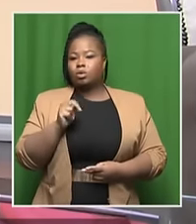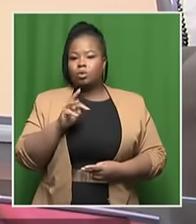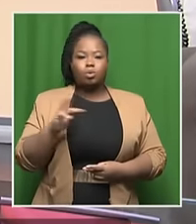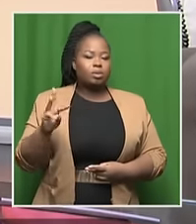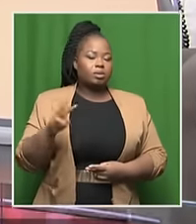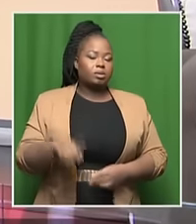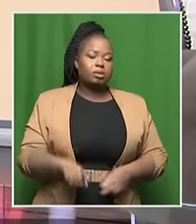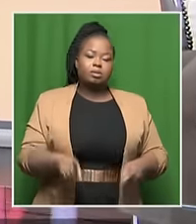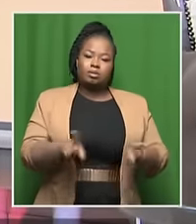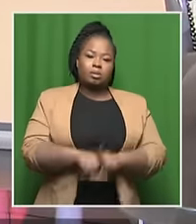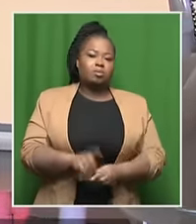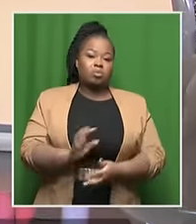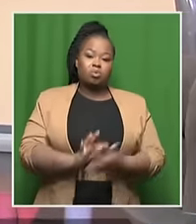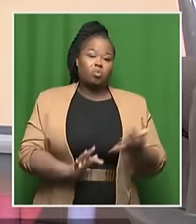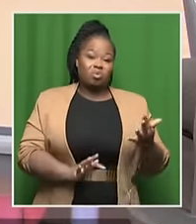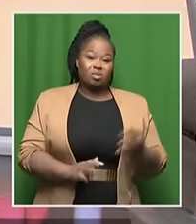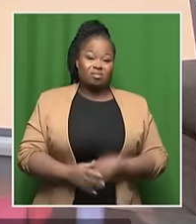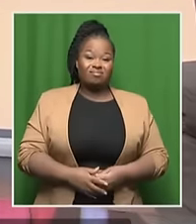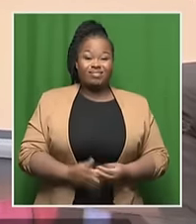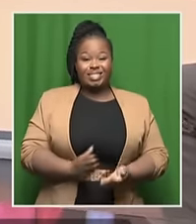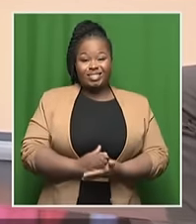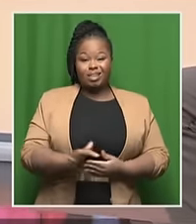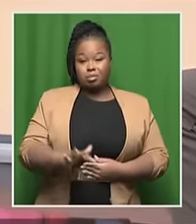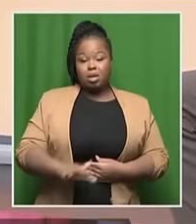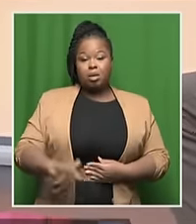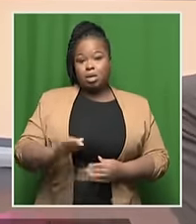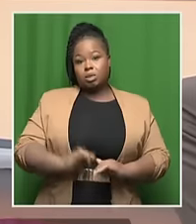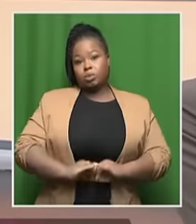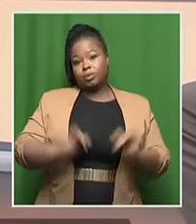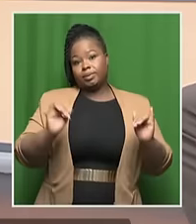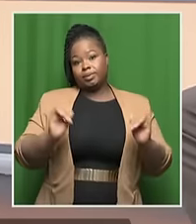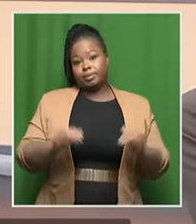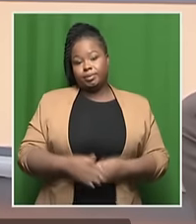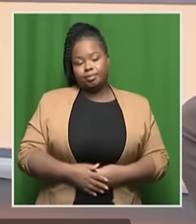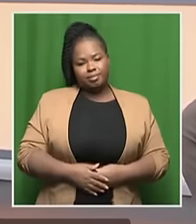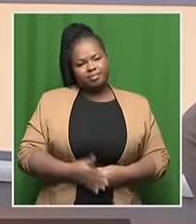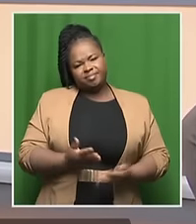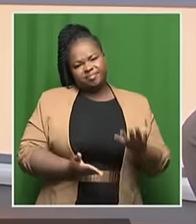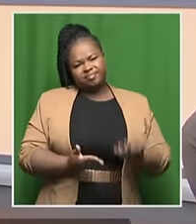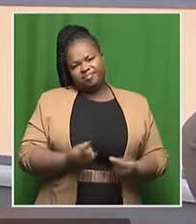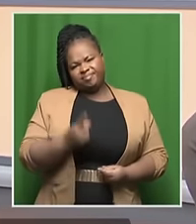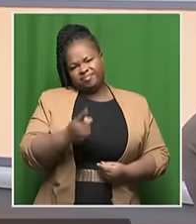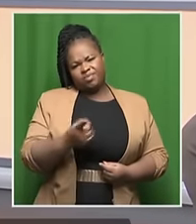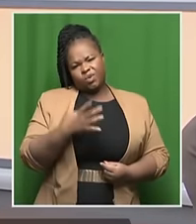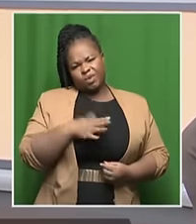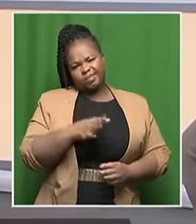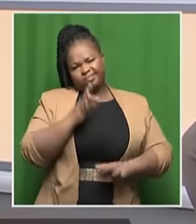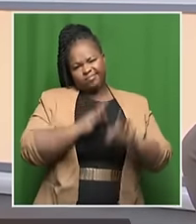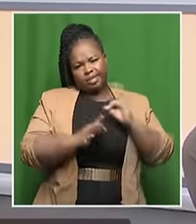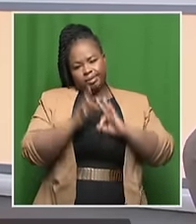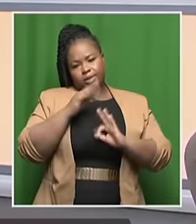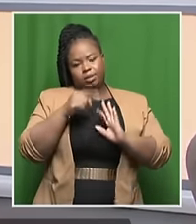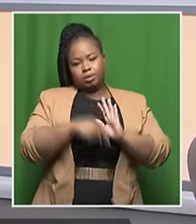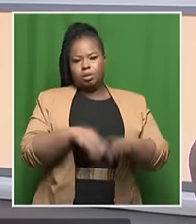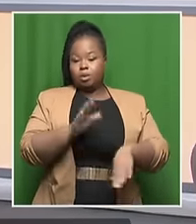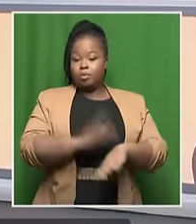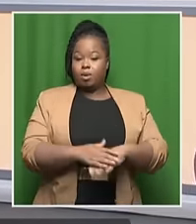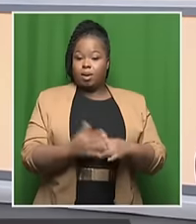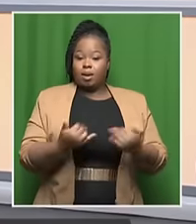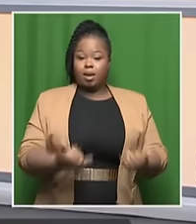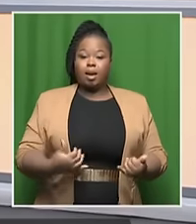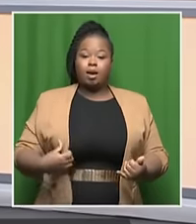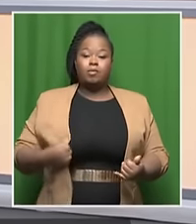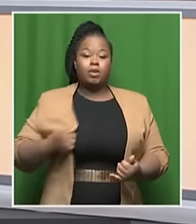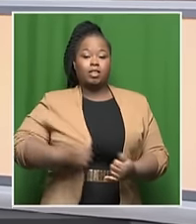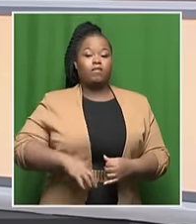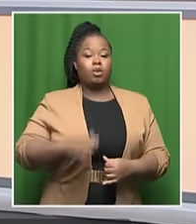The same story, if not worse, in different parts of the country. Perhaps you want to maybe give us an understanding as to where we are at with